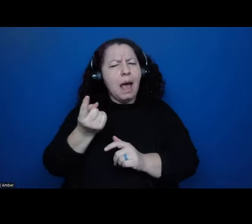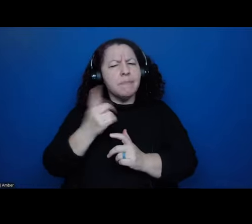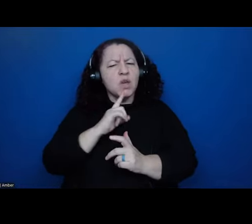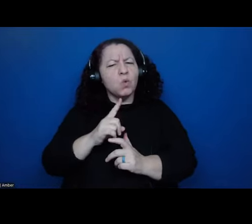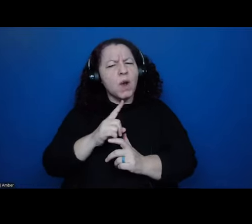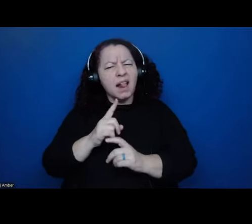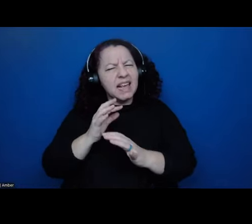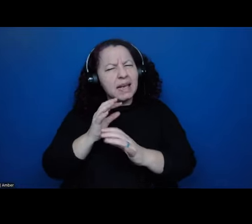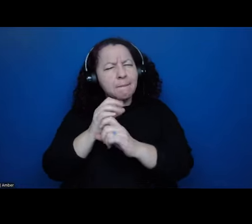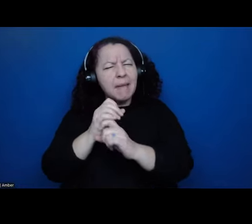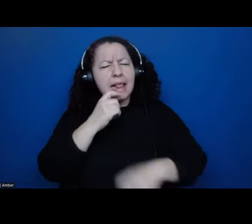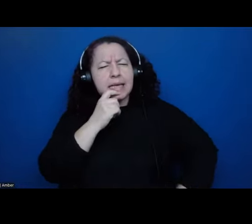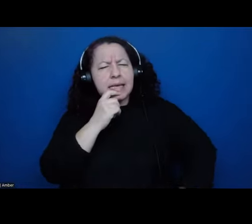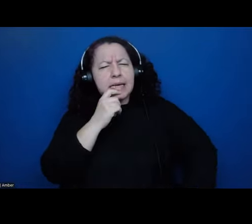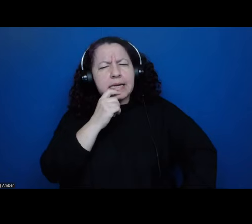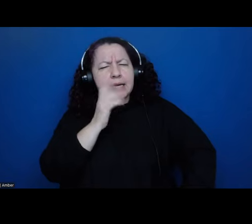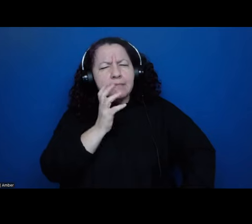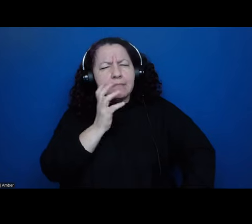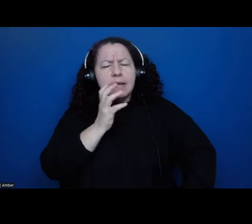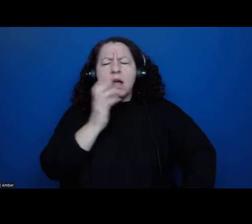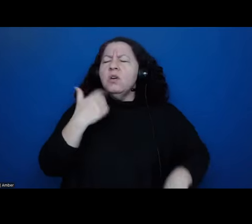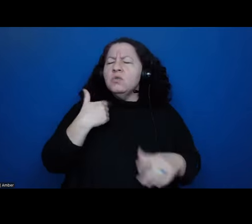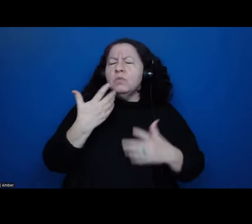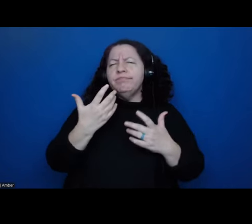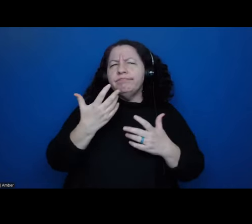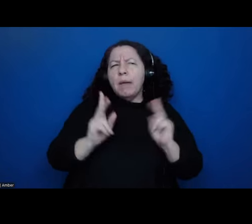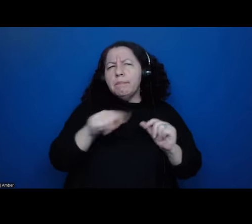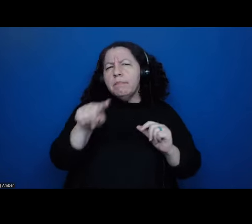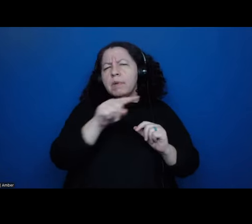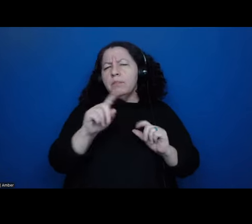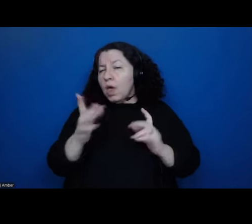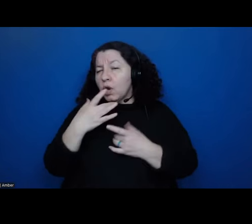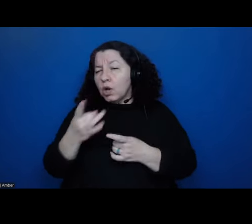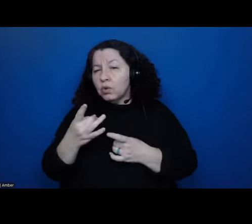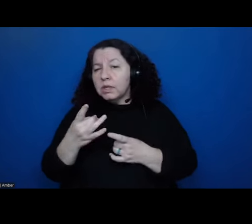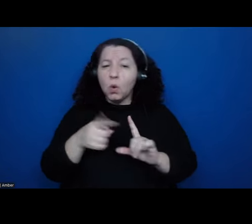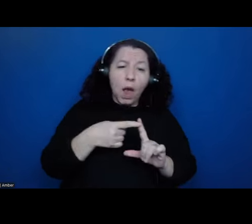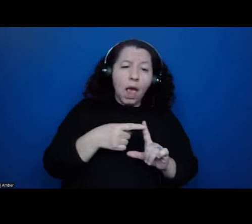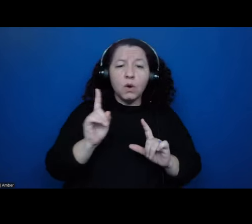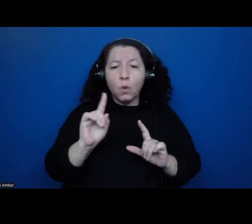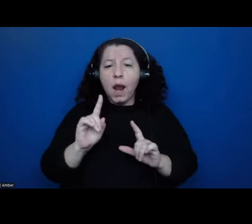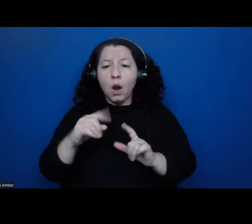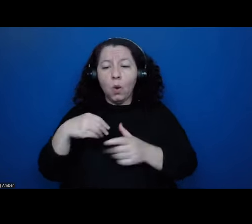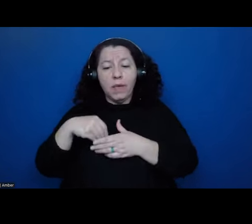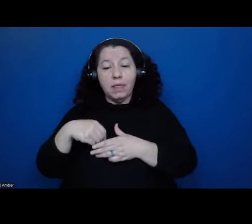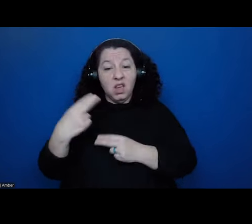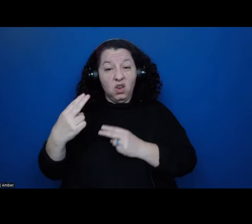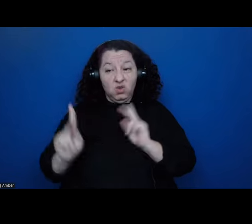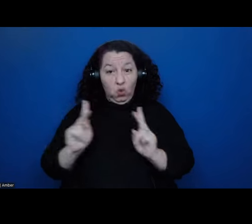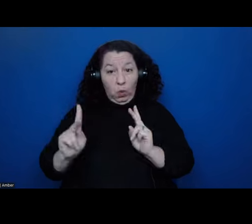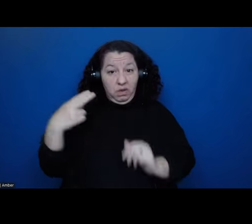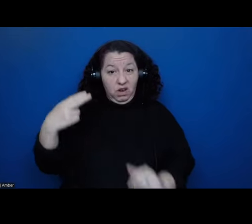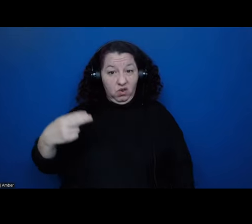there, you know, there are people who are interested in, you know, when and where in human history, do you get